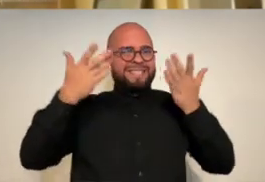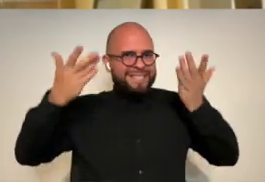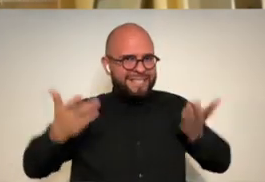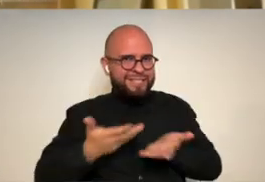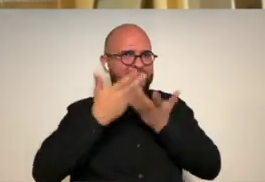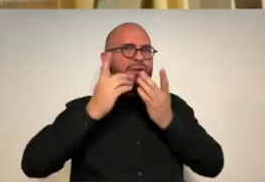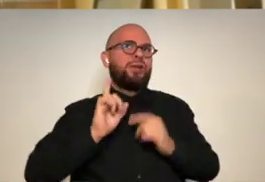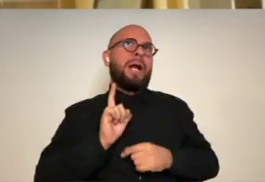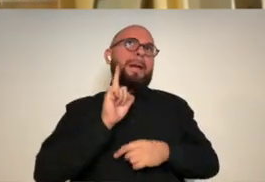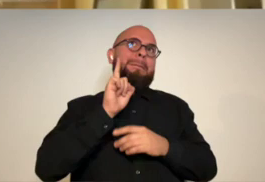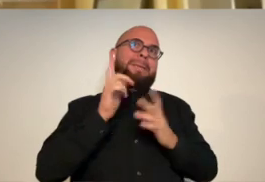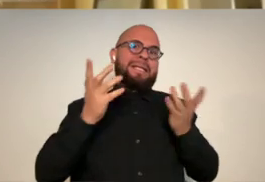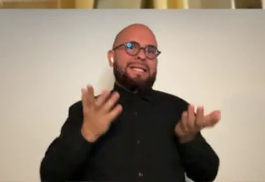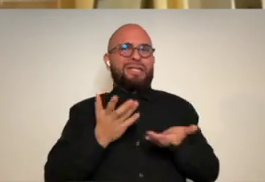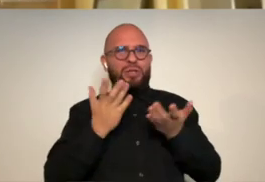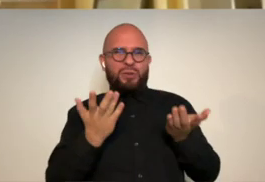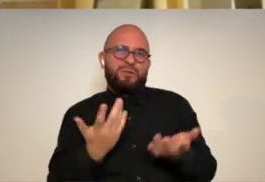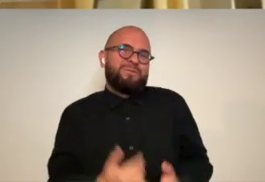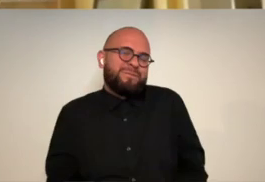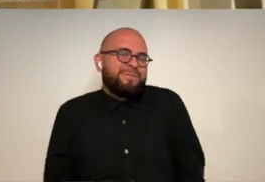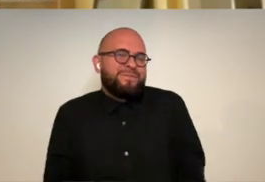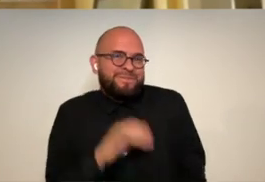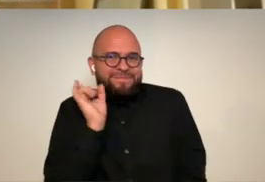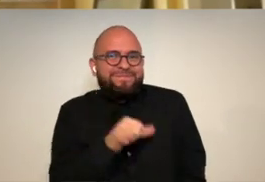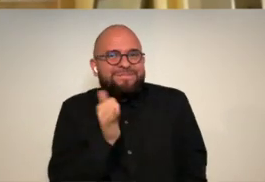happen up here and not have to be so